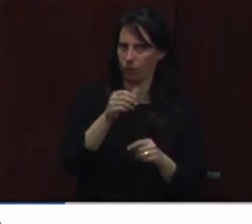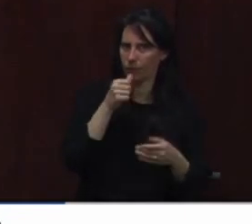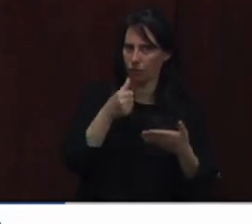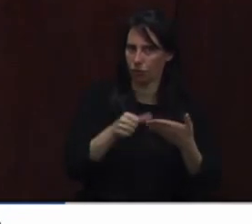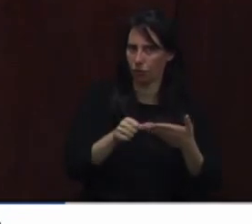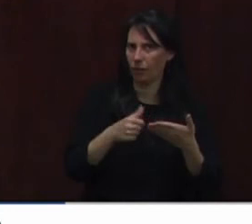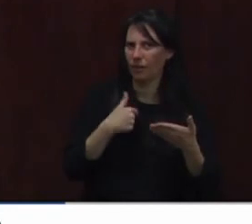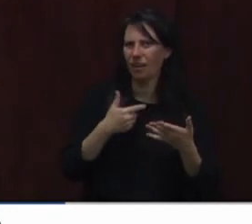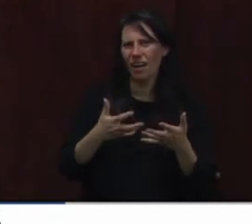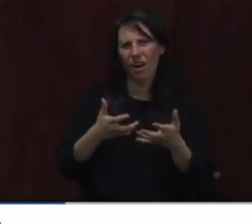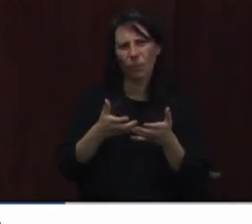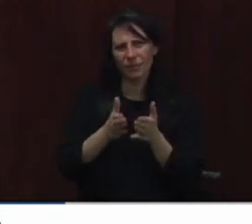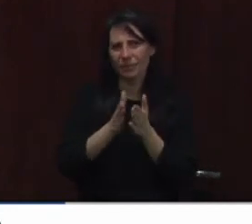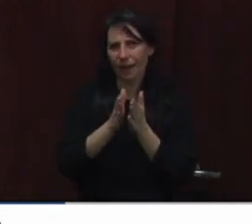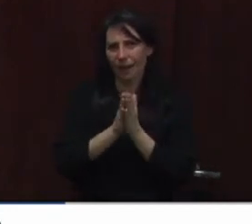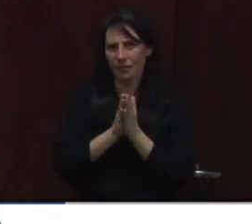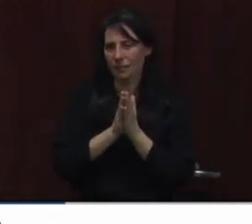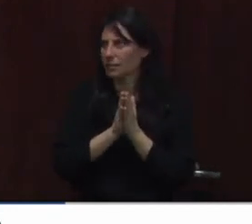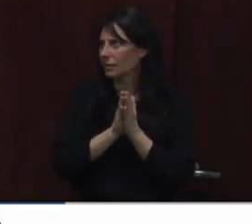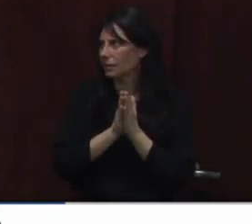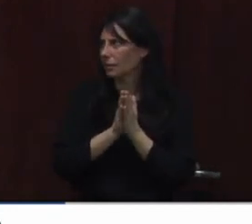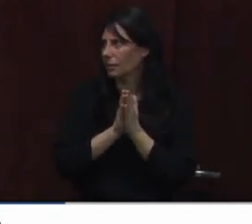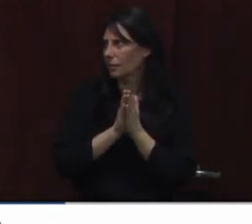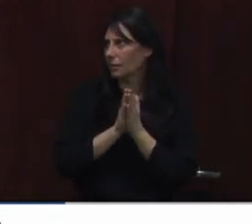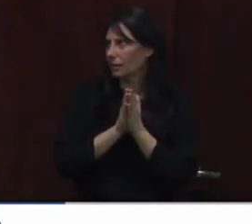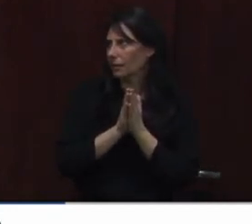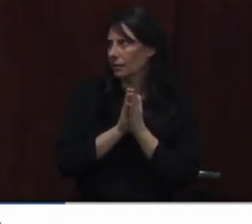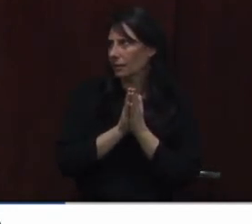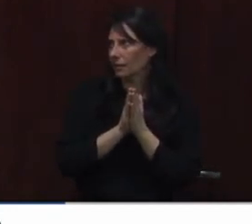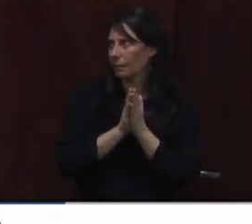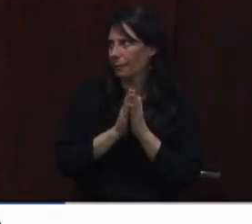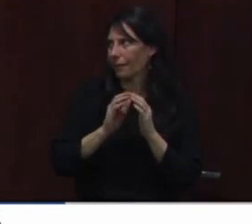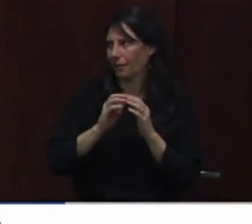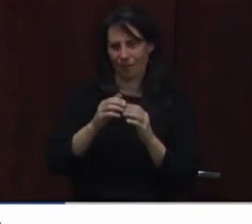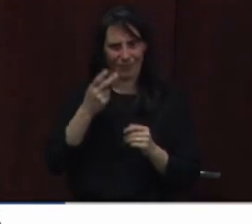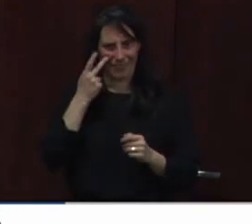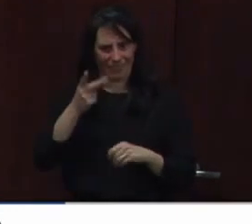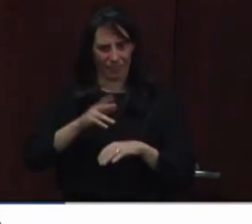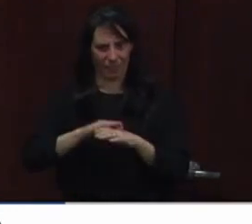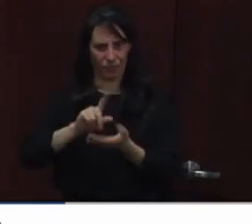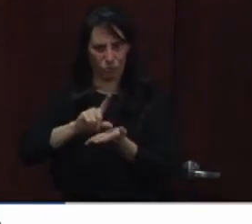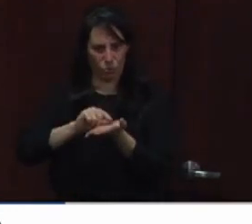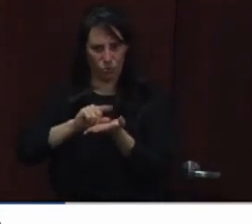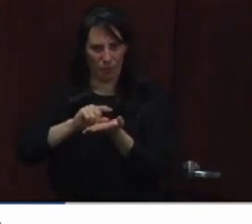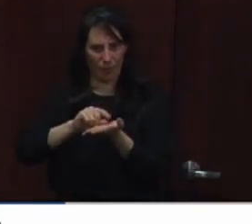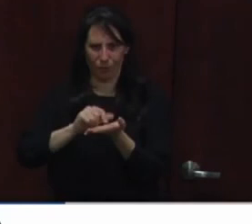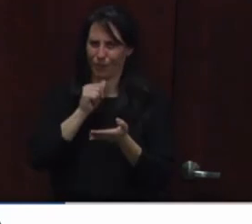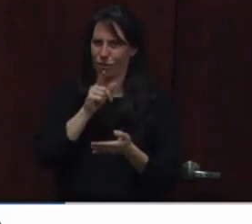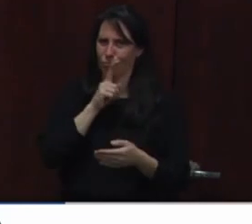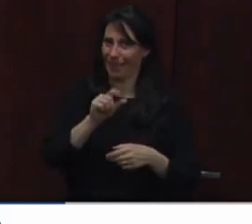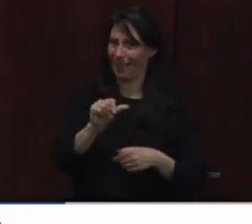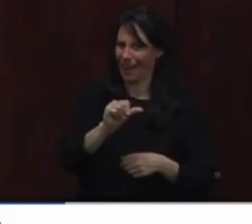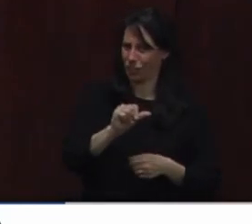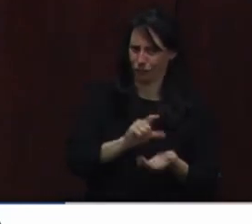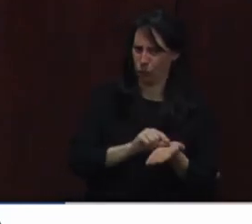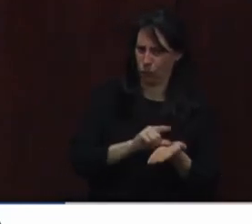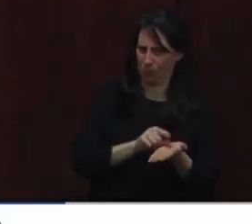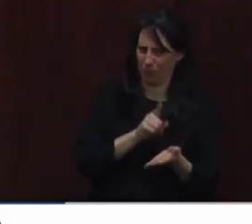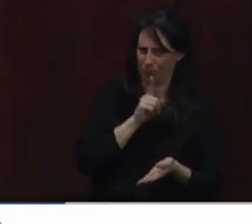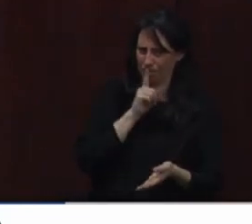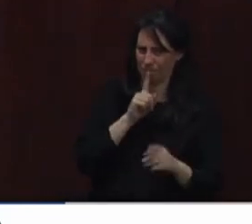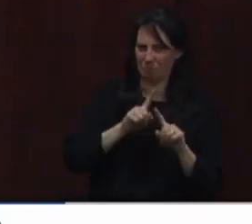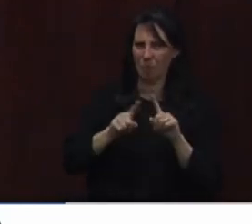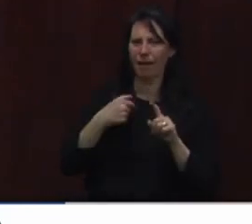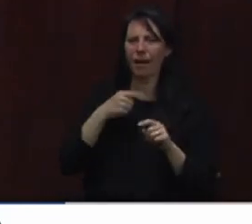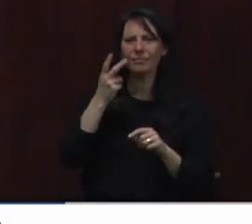of the mass vaccination sites across the state. It's been in a lot of newspapers, not really locally, and hearing about